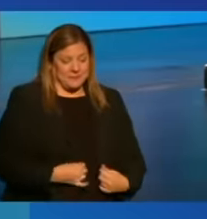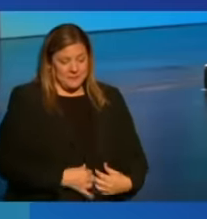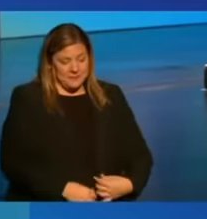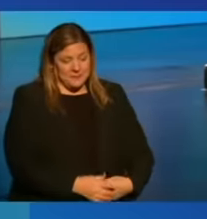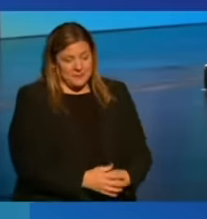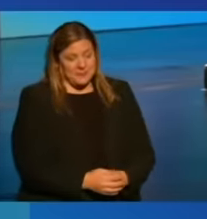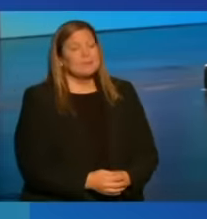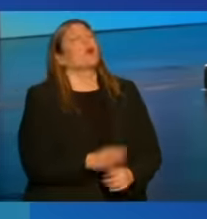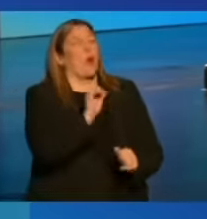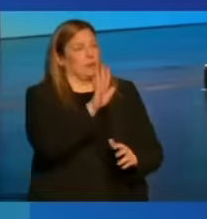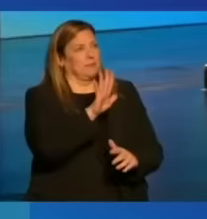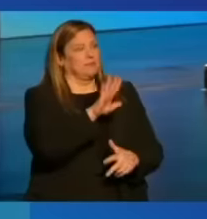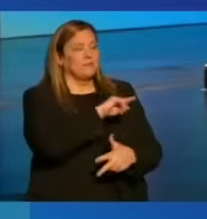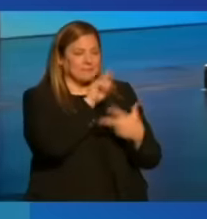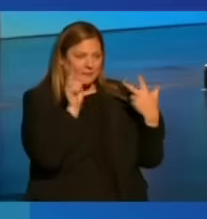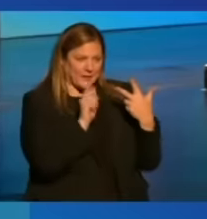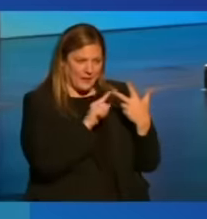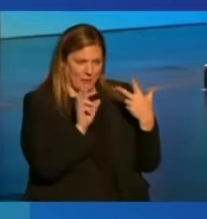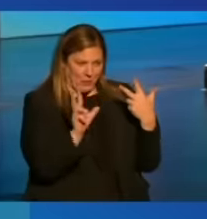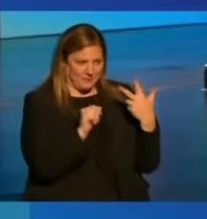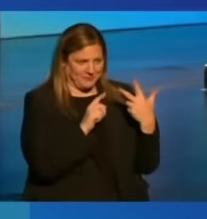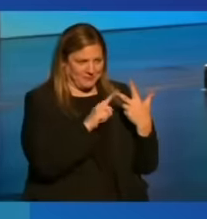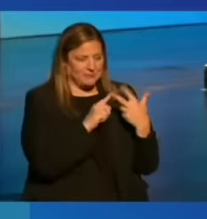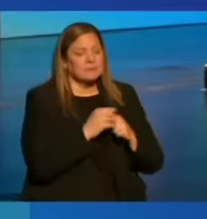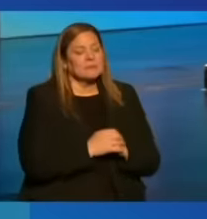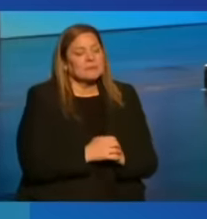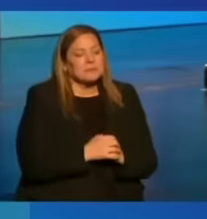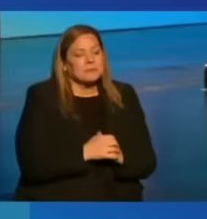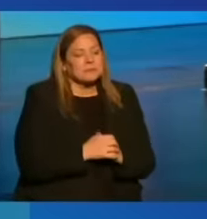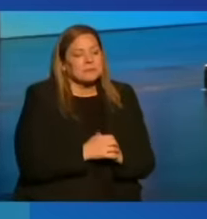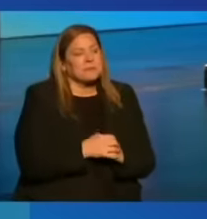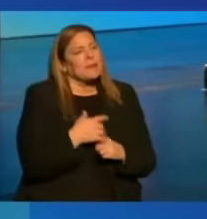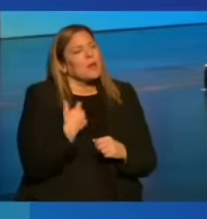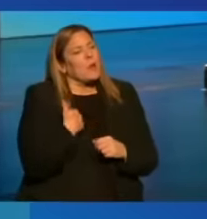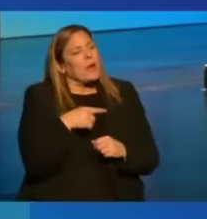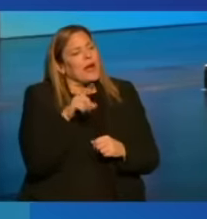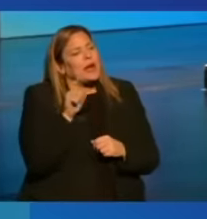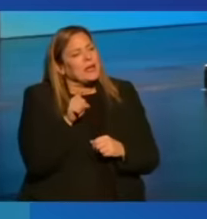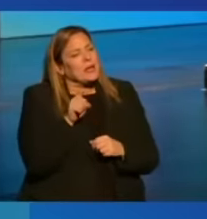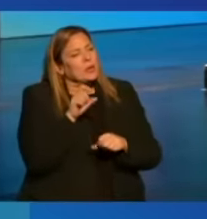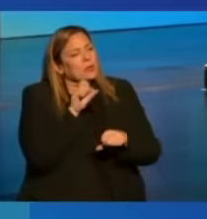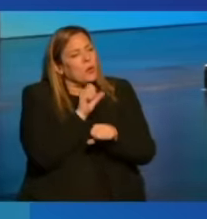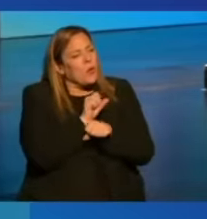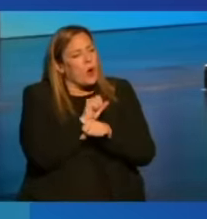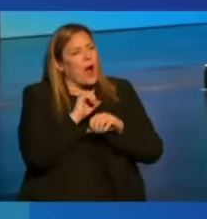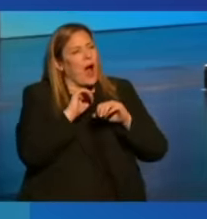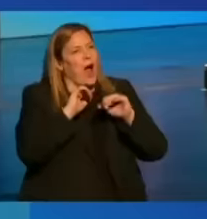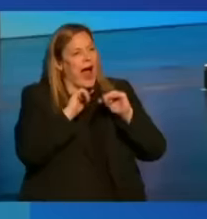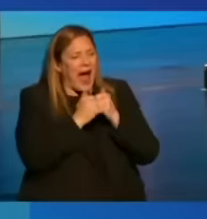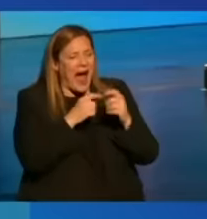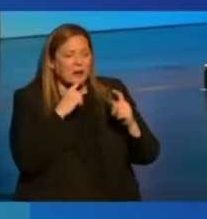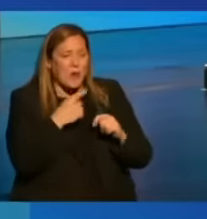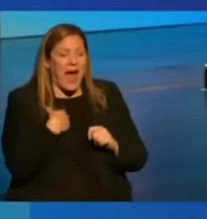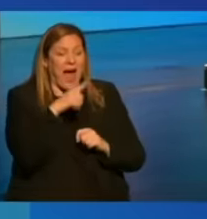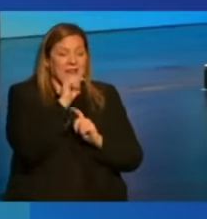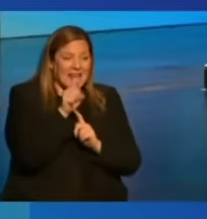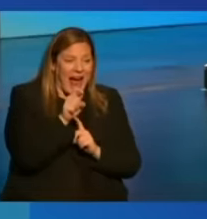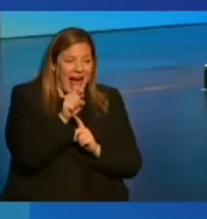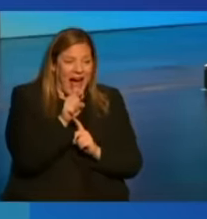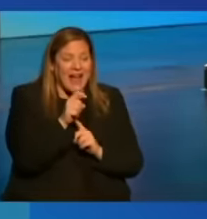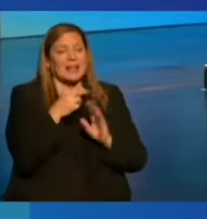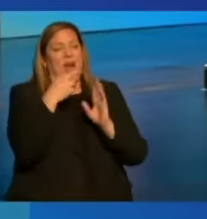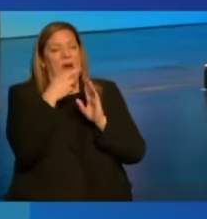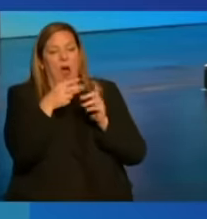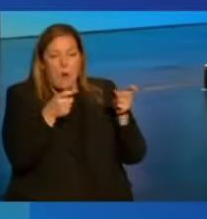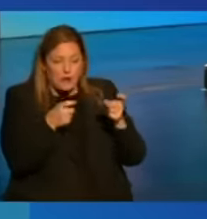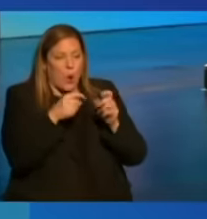All right, number three. We need to work on how to enforce tax and regulatory standards across national borders.